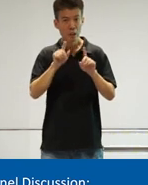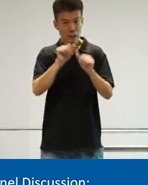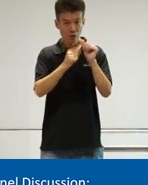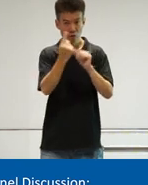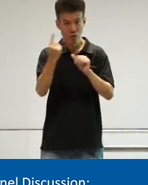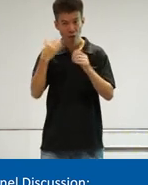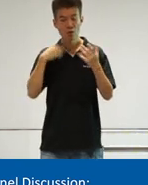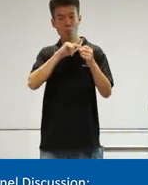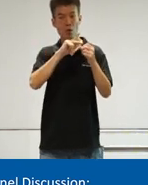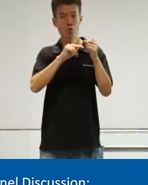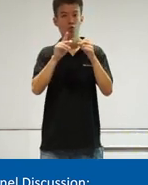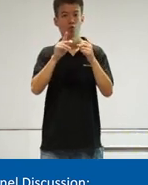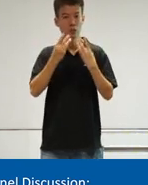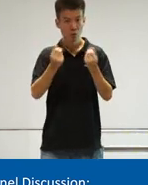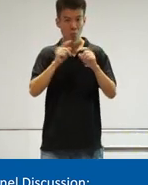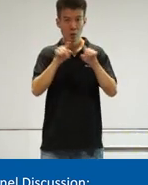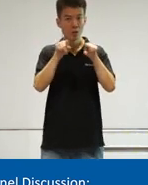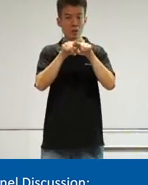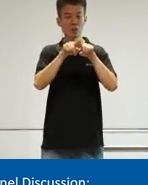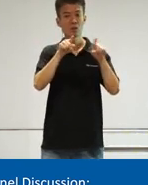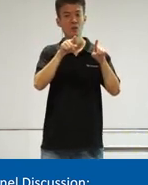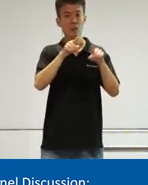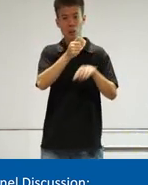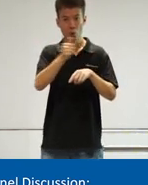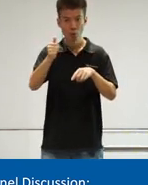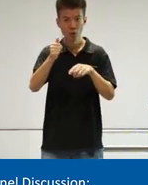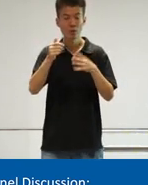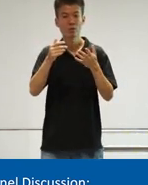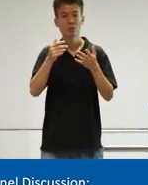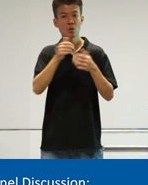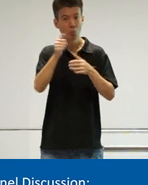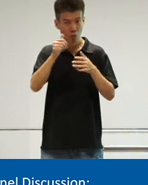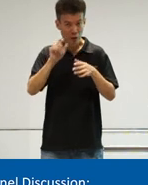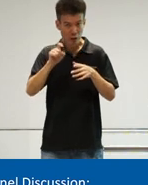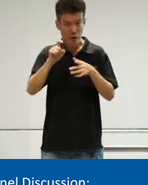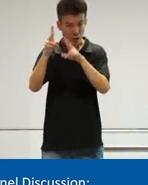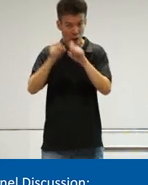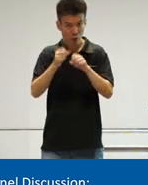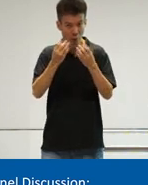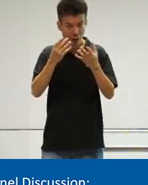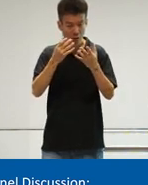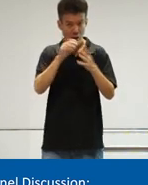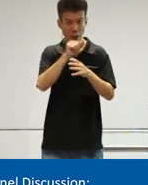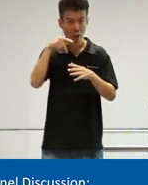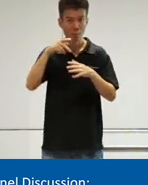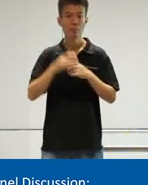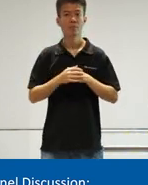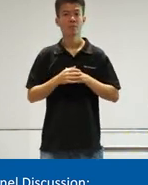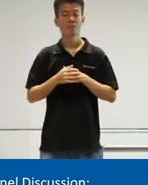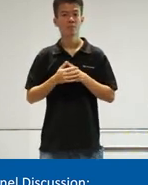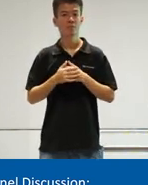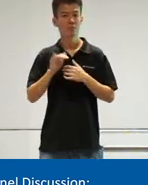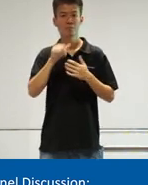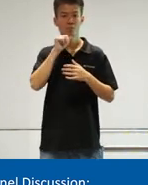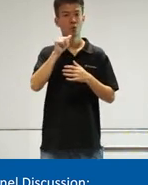have our powerful solutions. But to the same commuter, does the commuter need to download so many apps? It